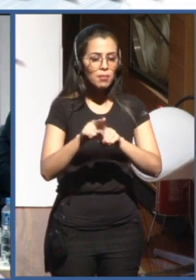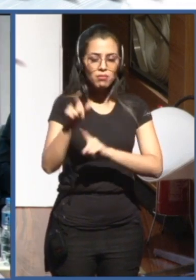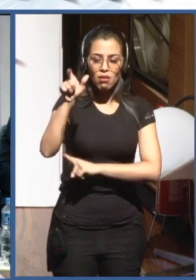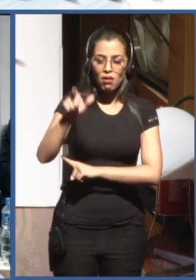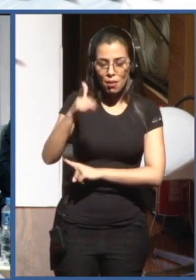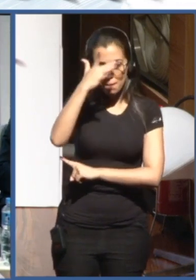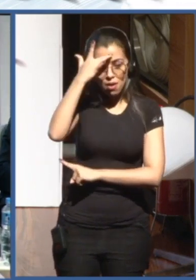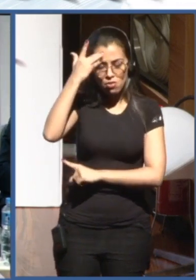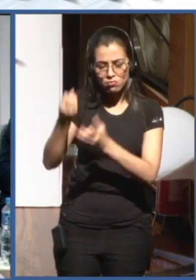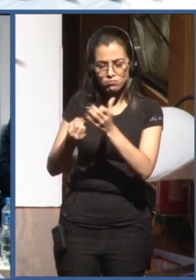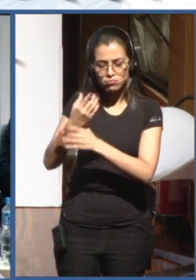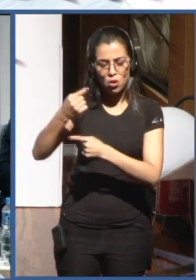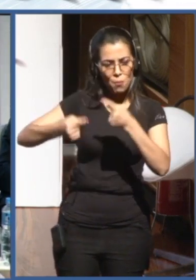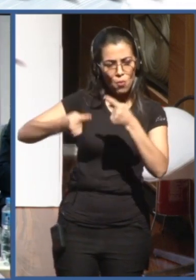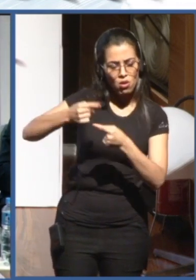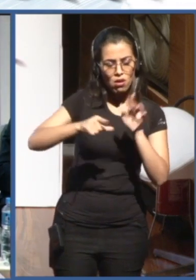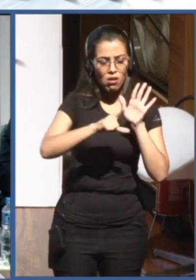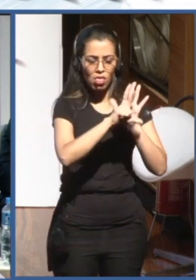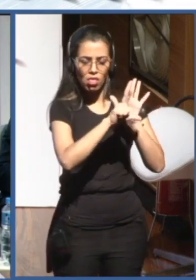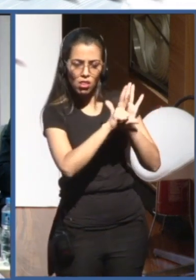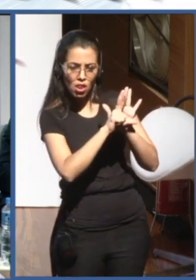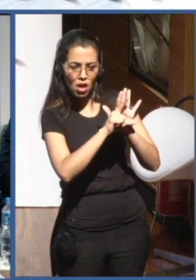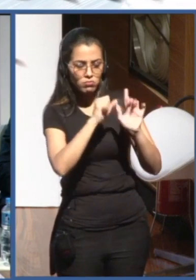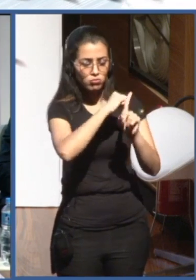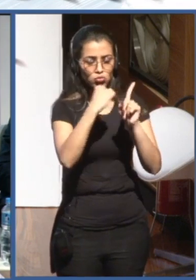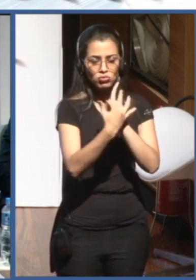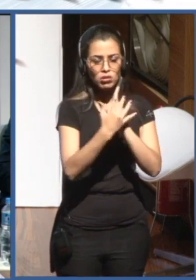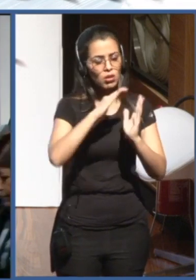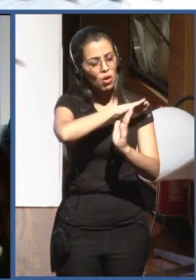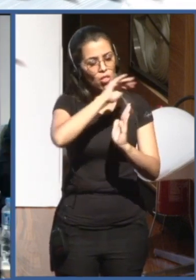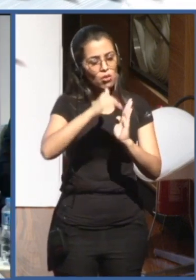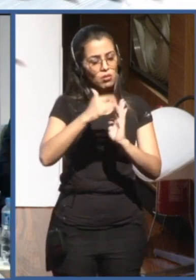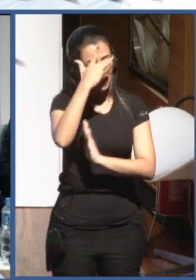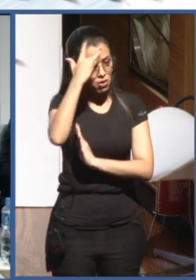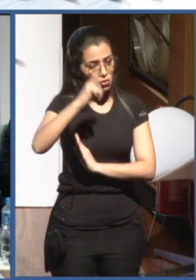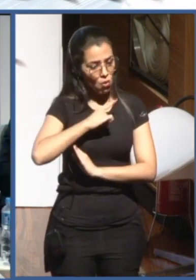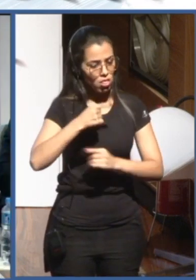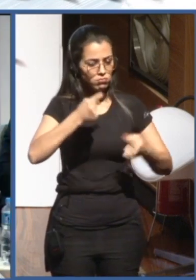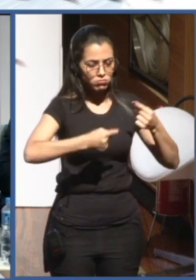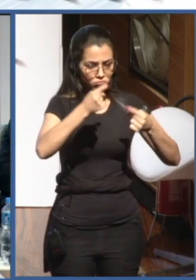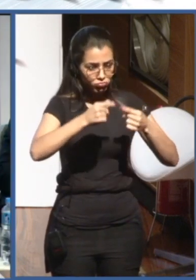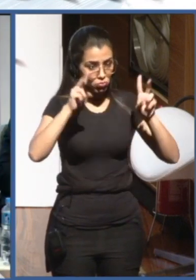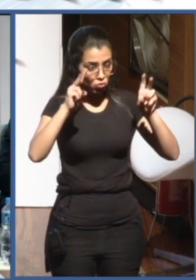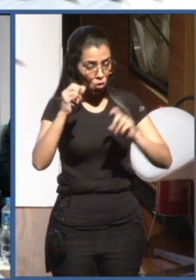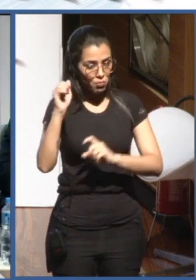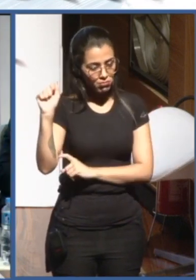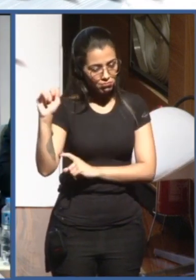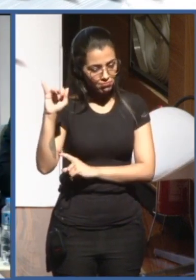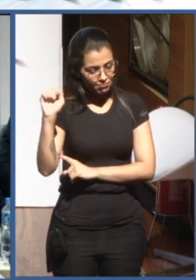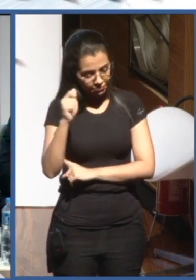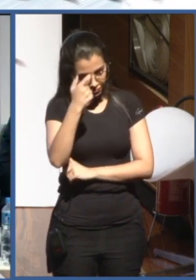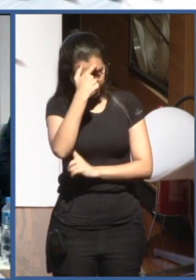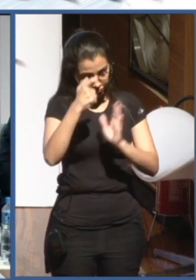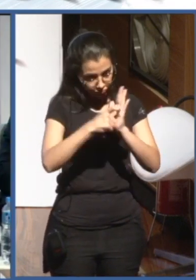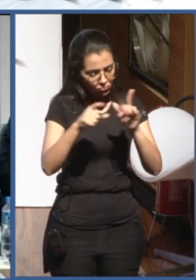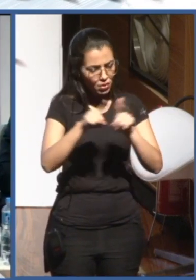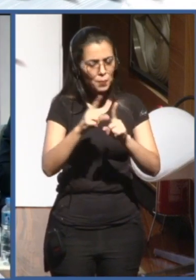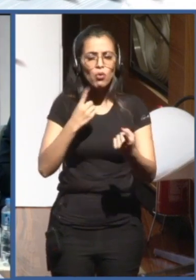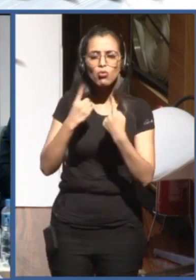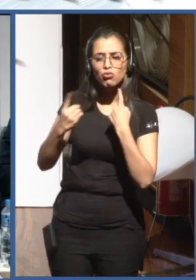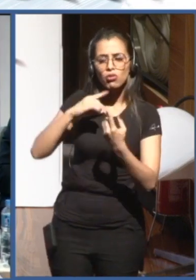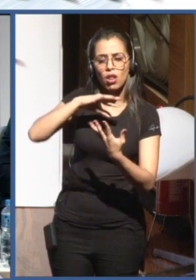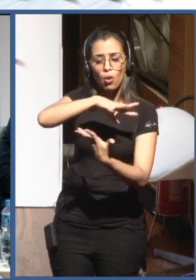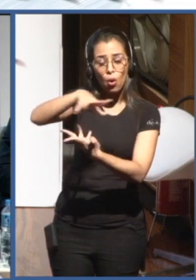society, you know, anyone with an AI challenge. And it's also, you know, to have this global dialogue on, you know, safe,